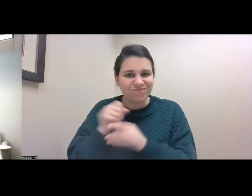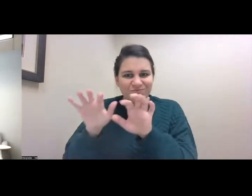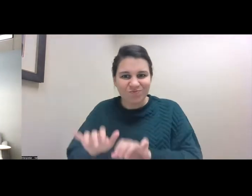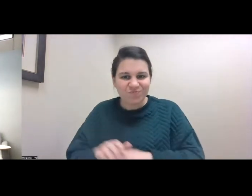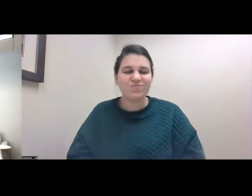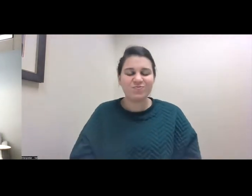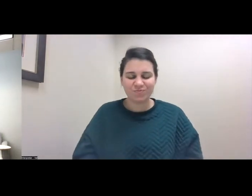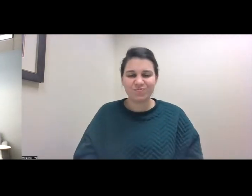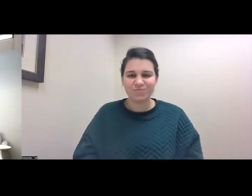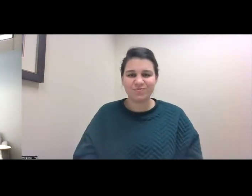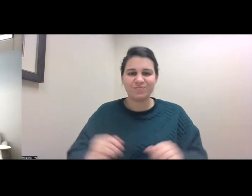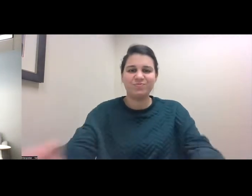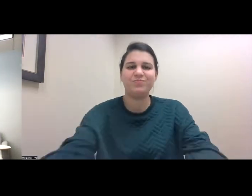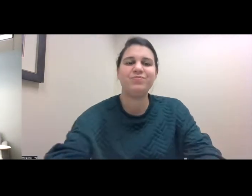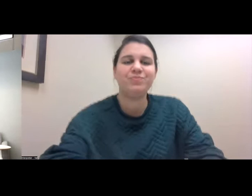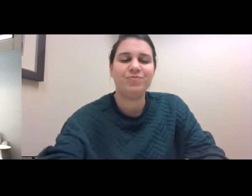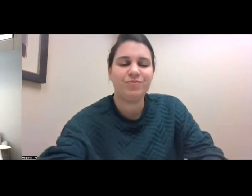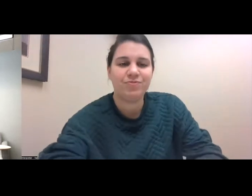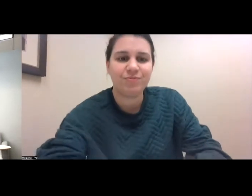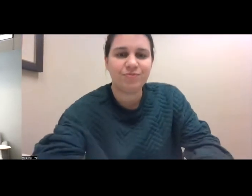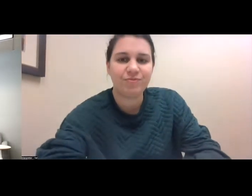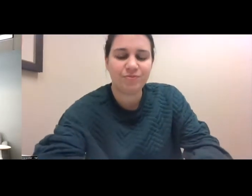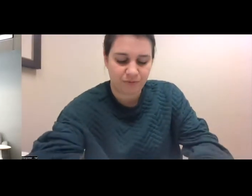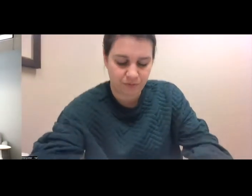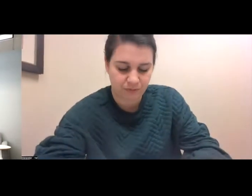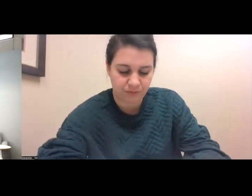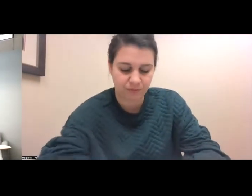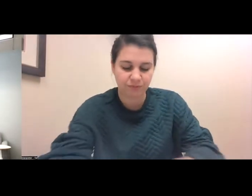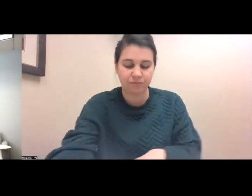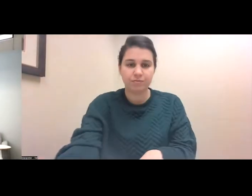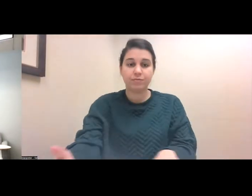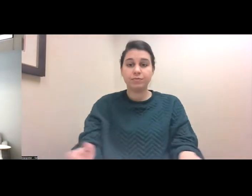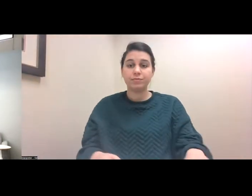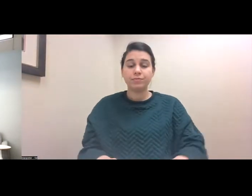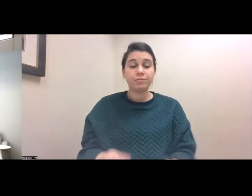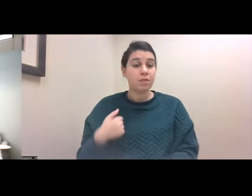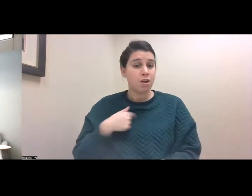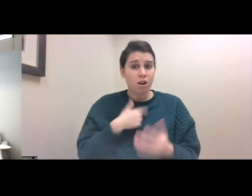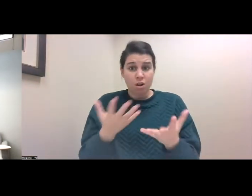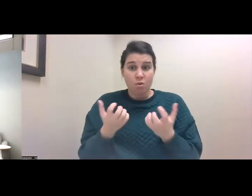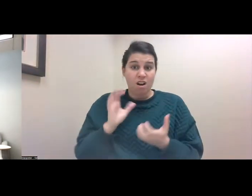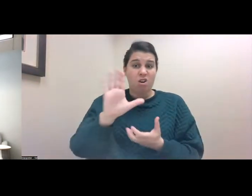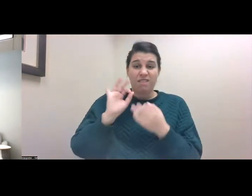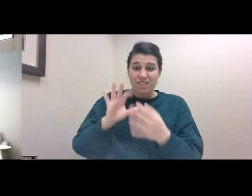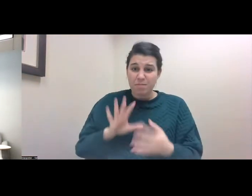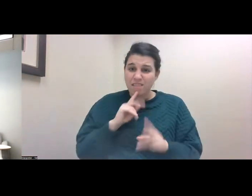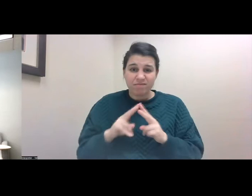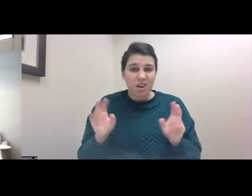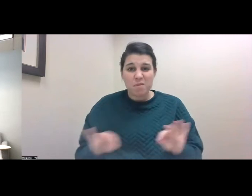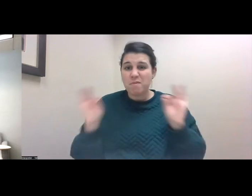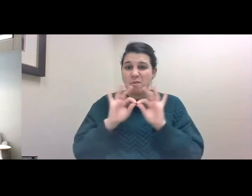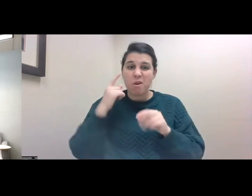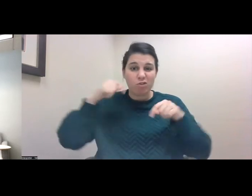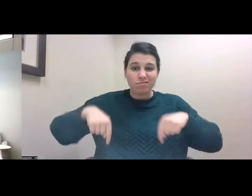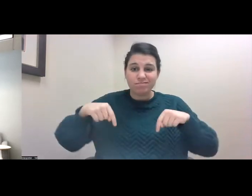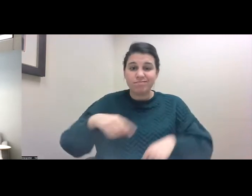moderate some discussion at the end. There are a few ways that we would like to solicit your feedback, and that feedback really is important to me and to our